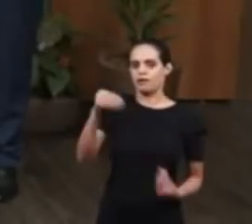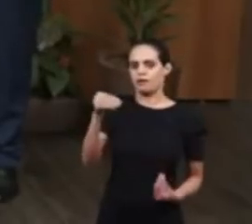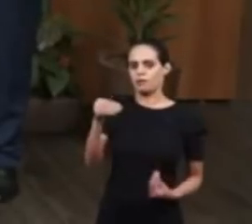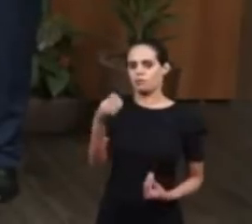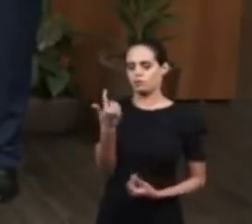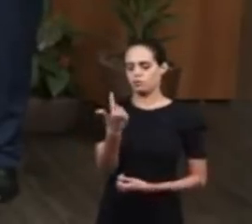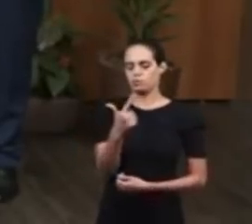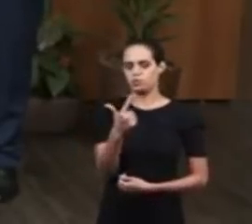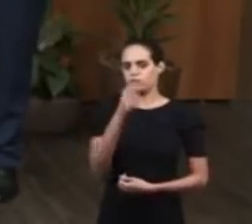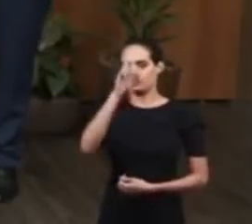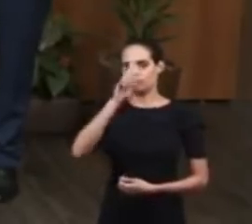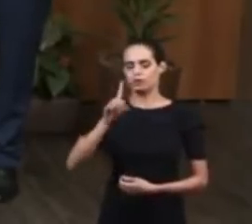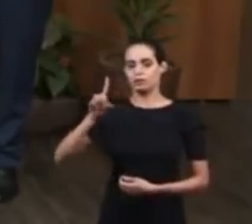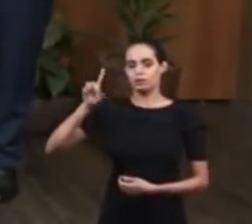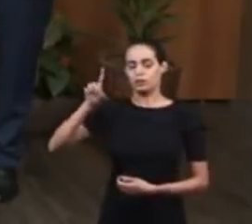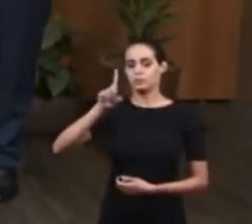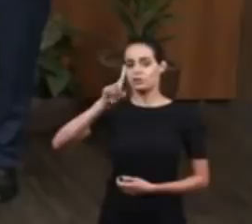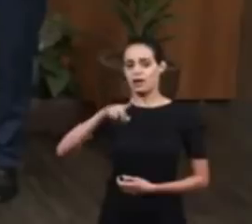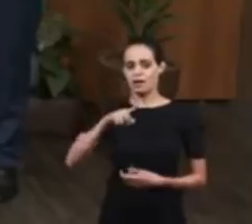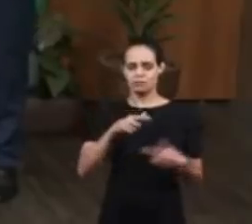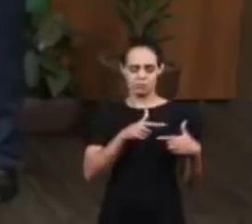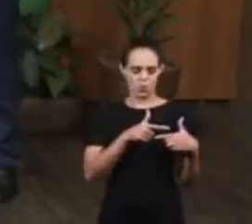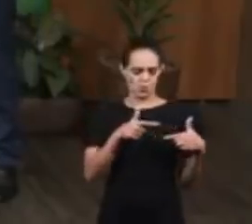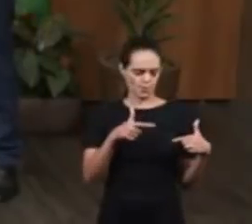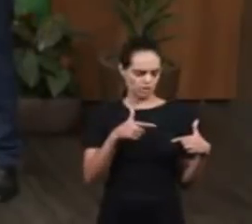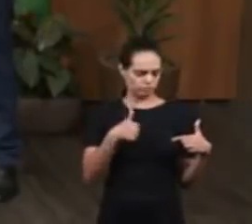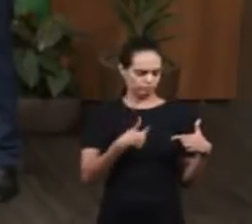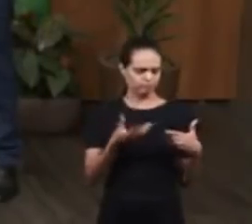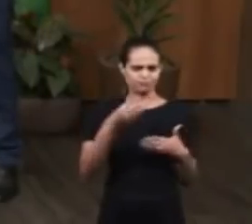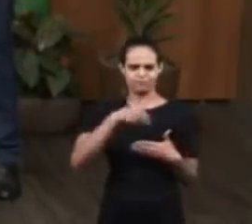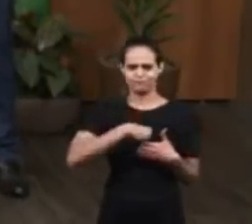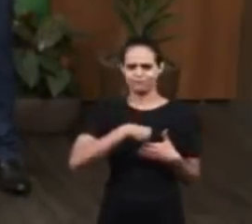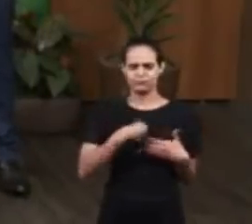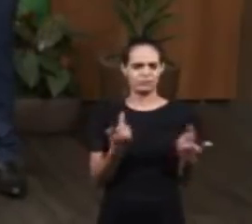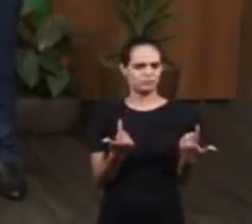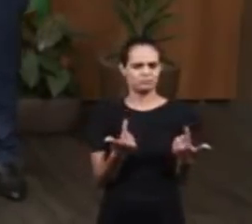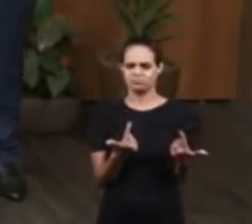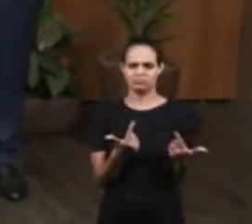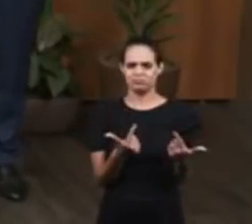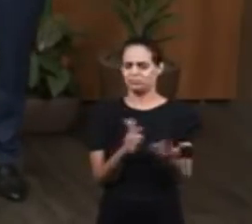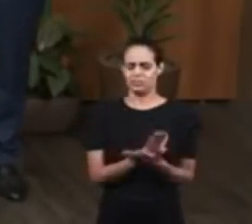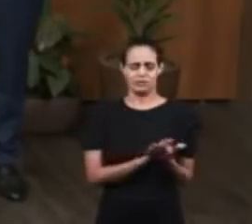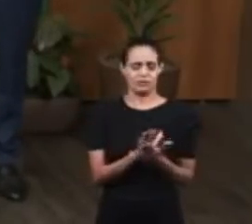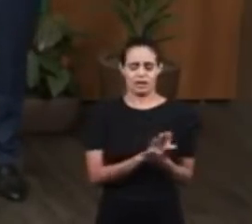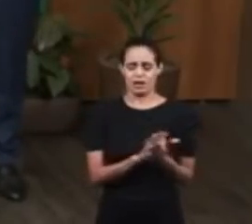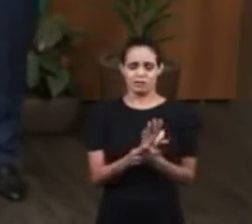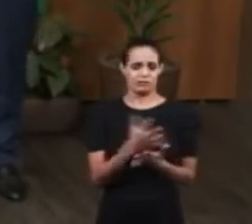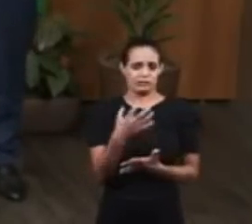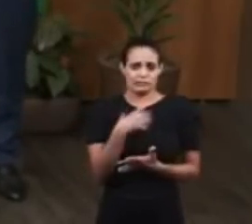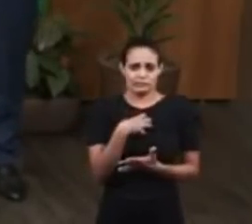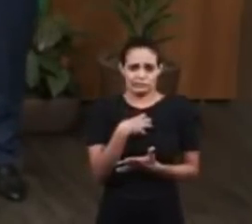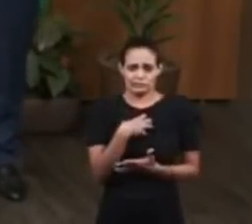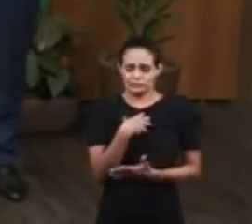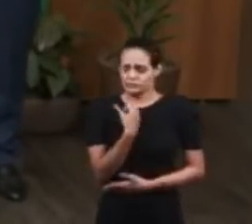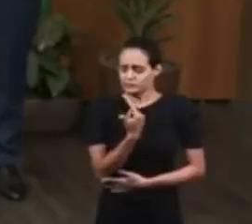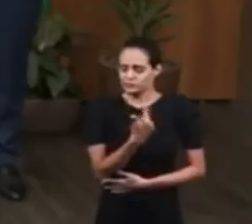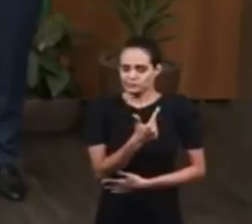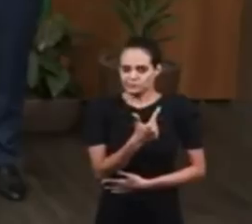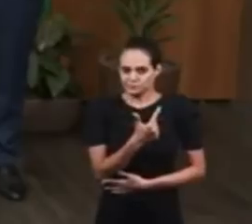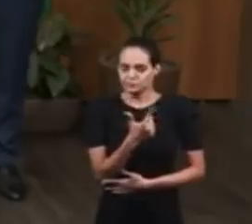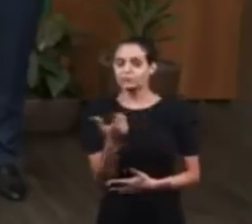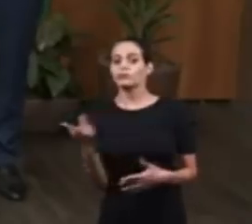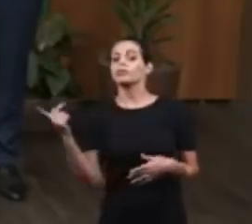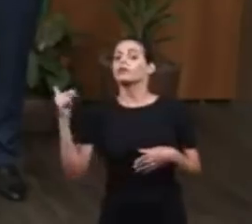know that a soul without God is an empty soul. It is an empty soul. Now returning to the